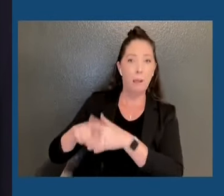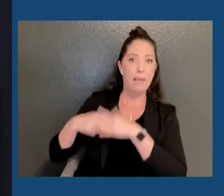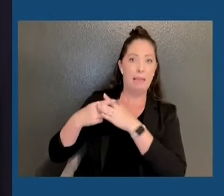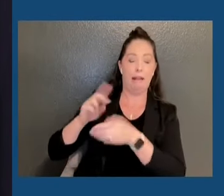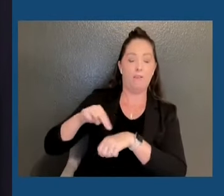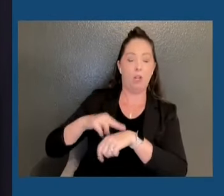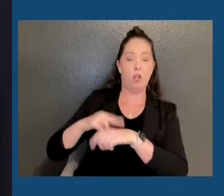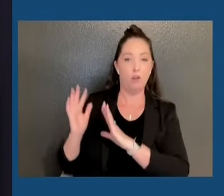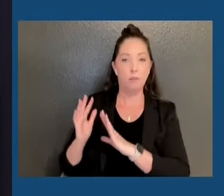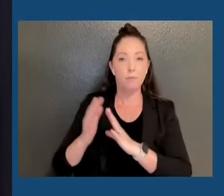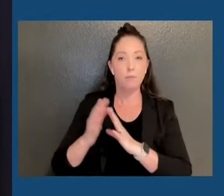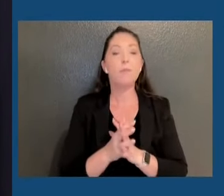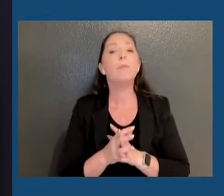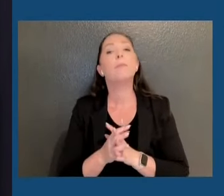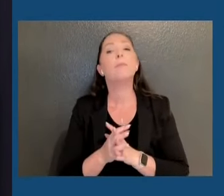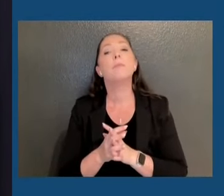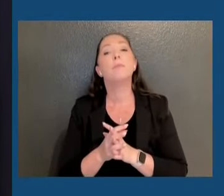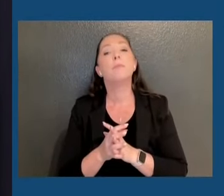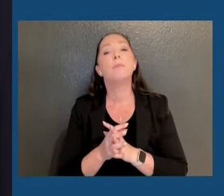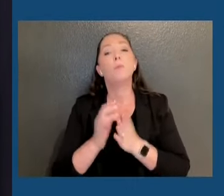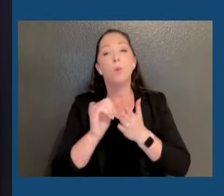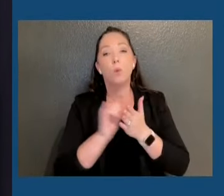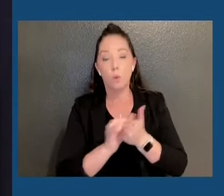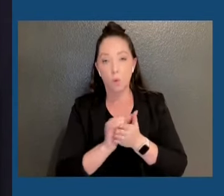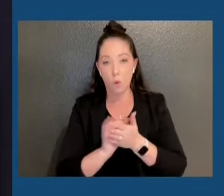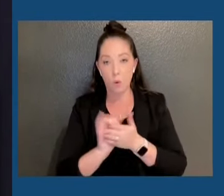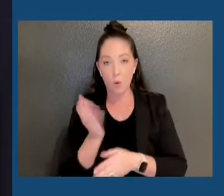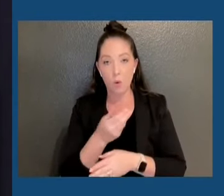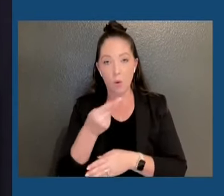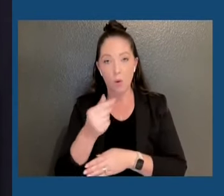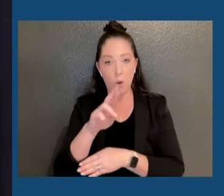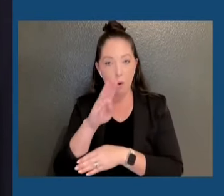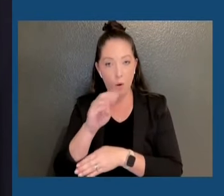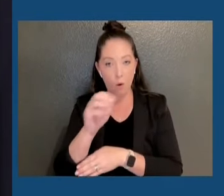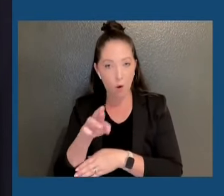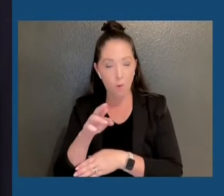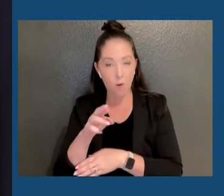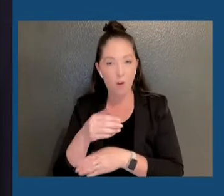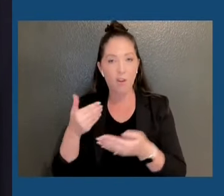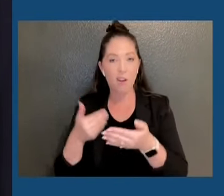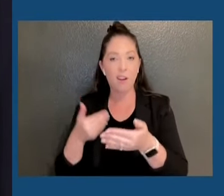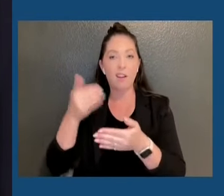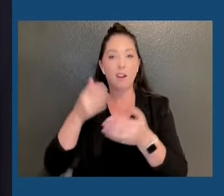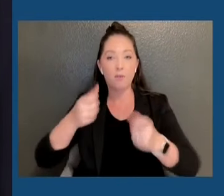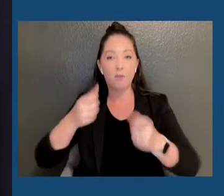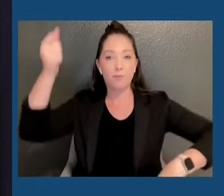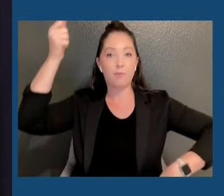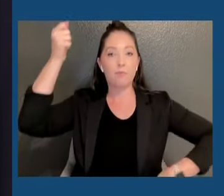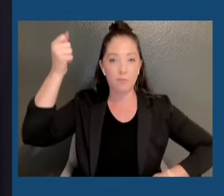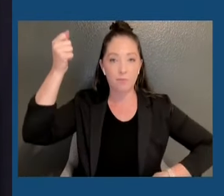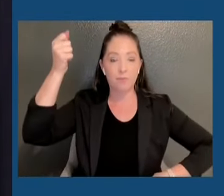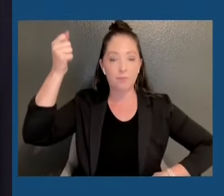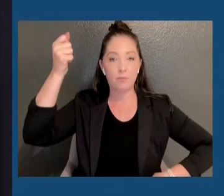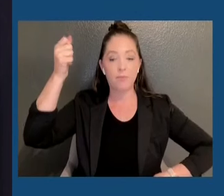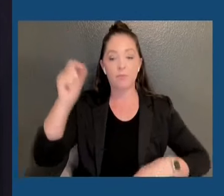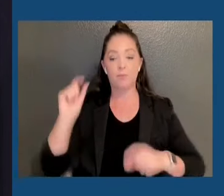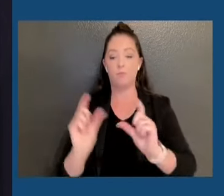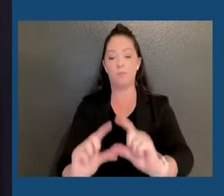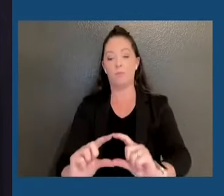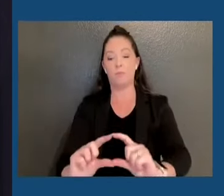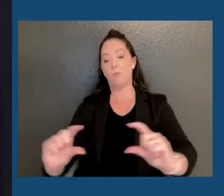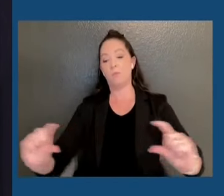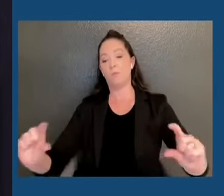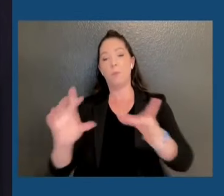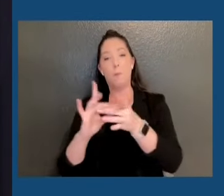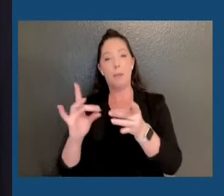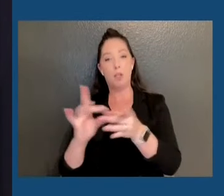In New York's harbor, beneath the Statue of Liberty's outstretched torch, lies an inscription most of us are familiar